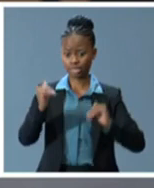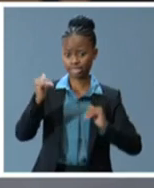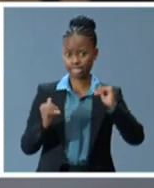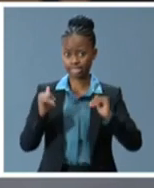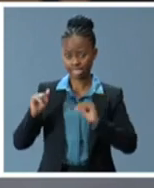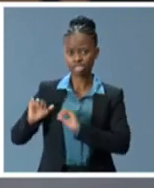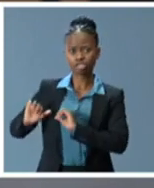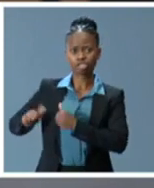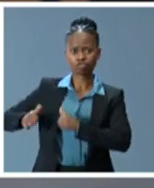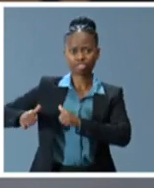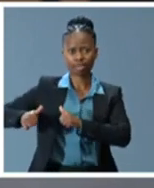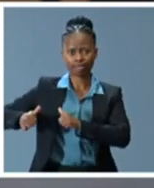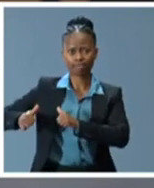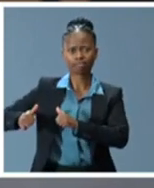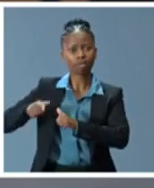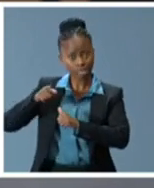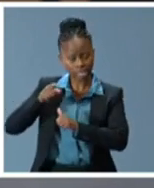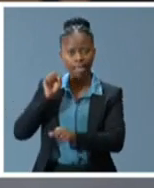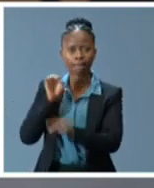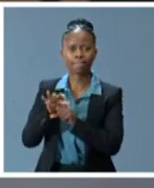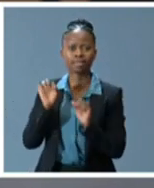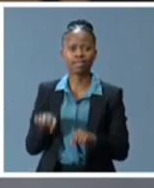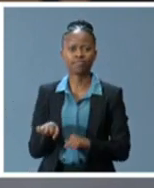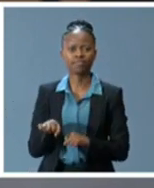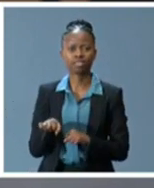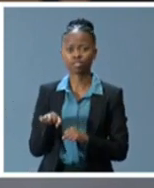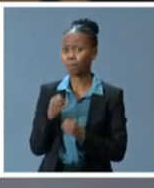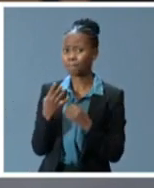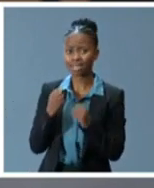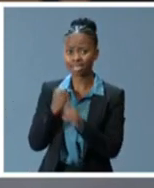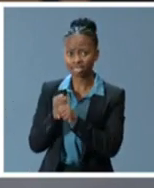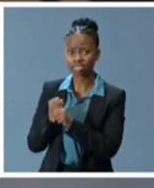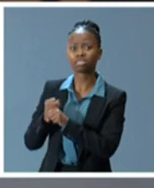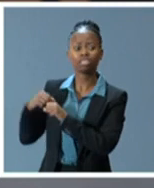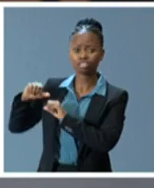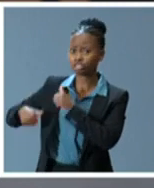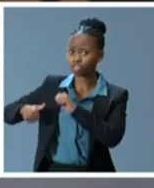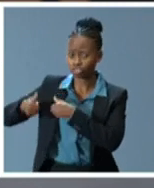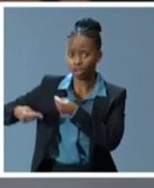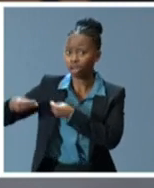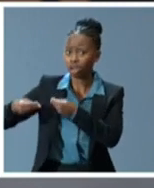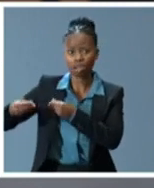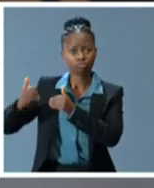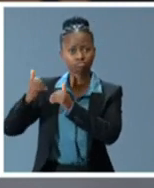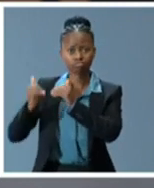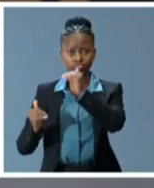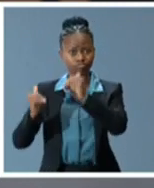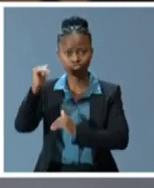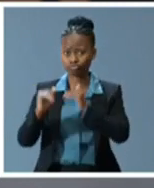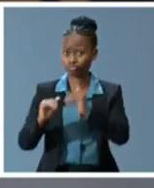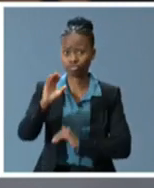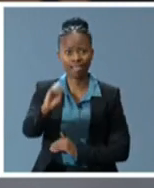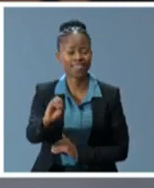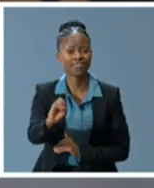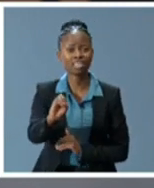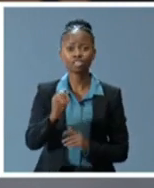next, the impact of that legacy in South Africa has remained a primary focus of the